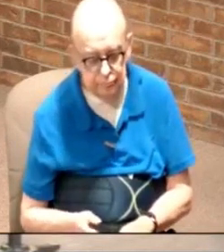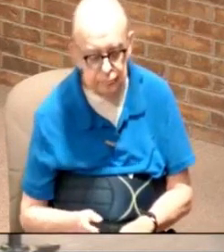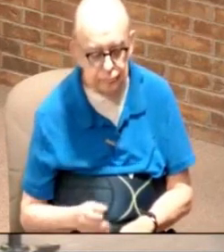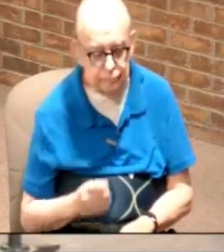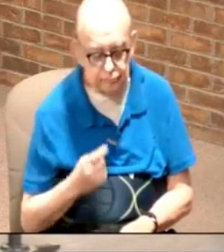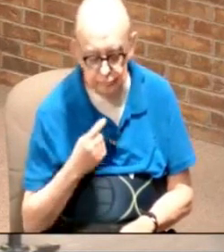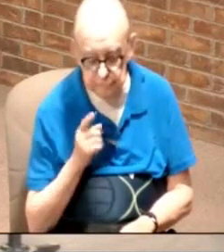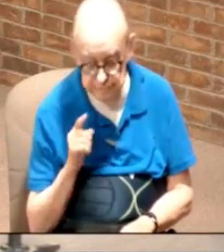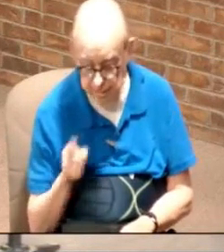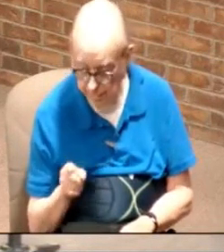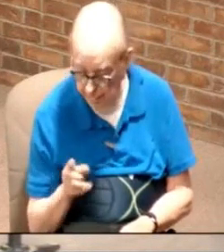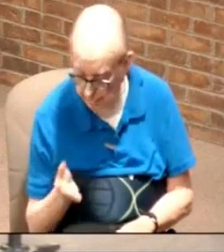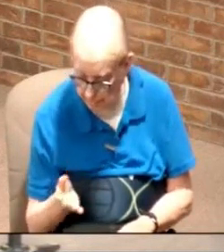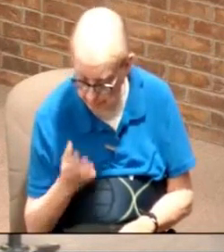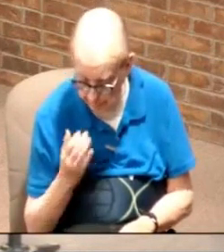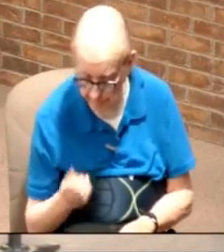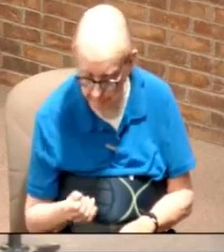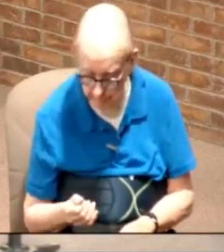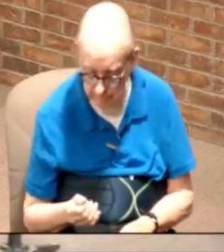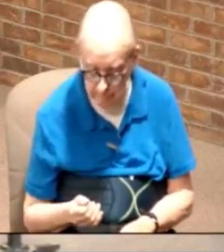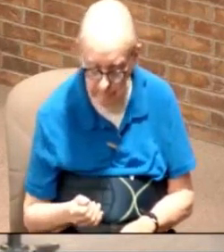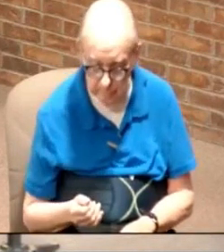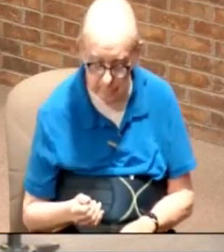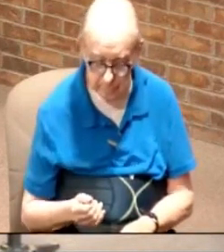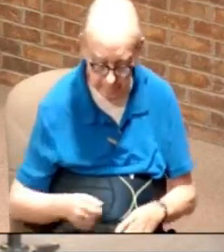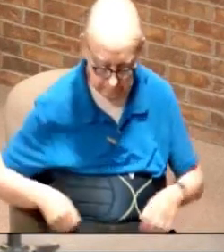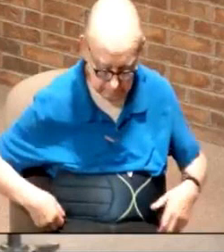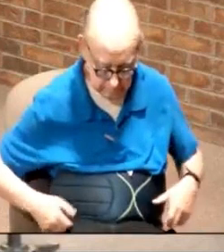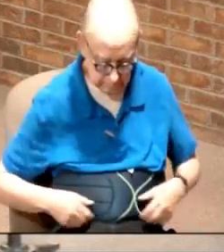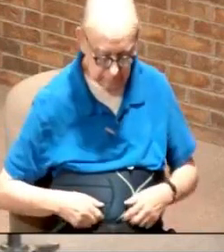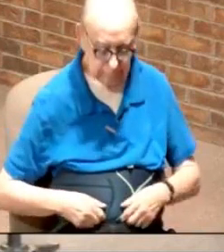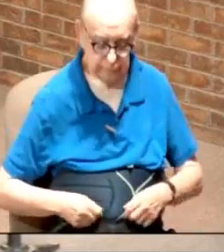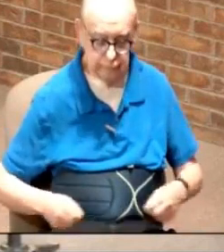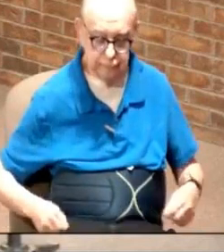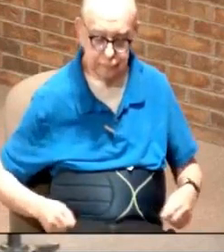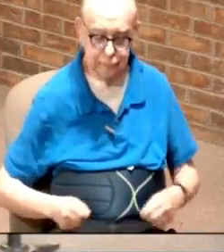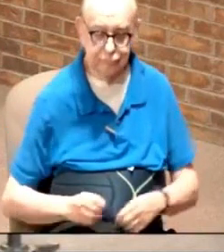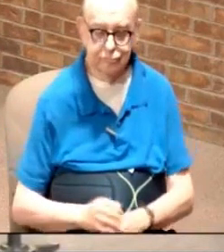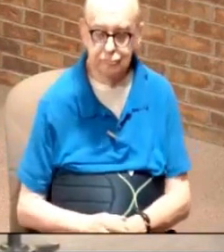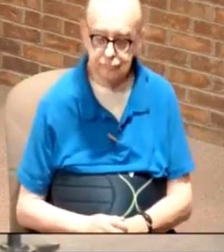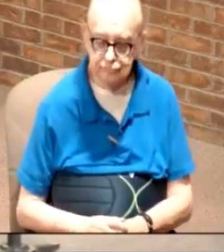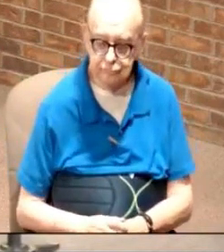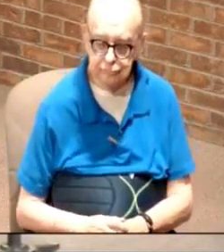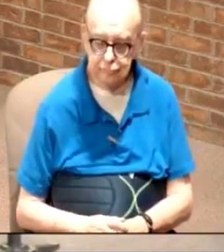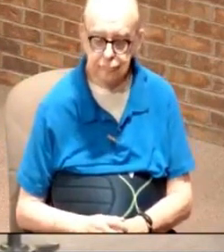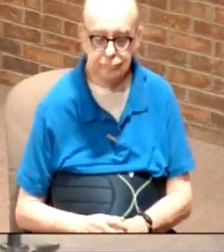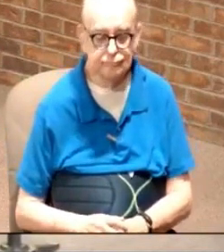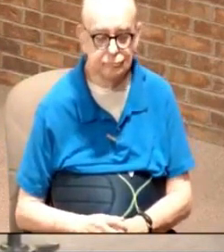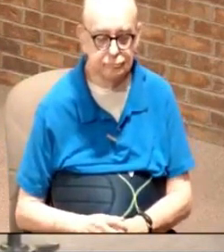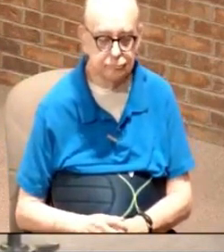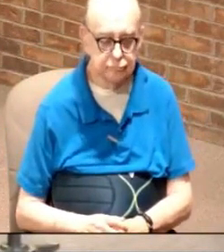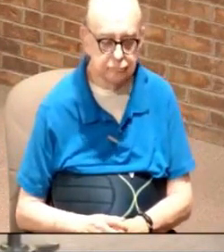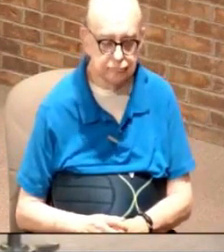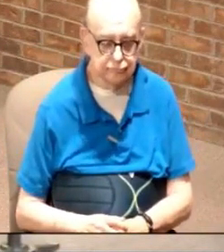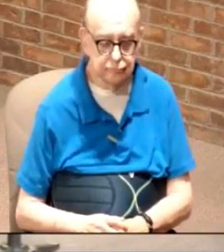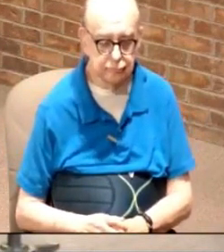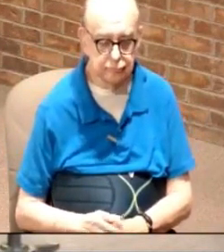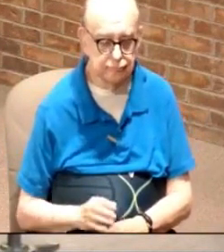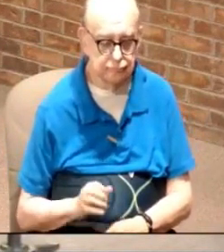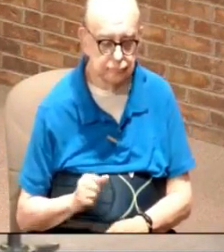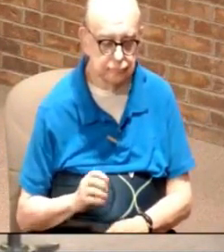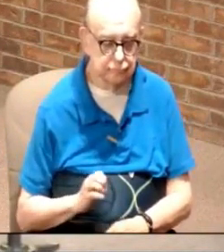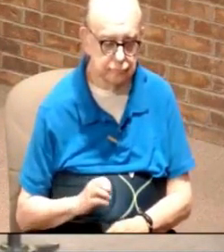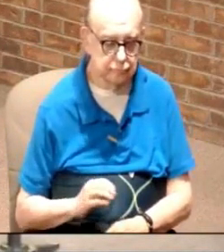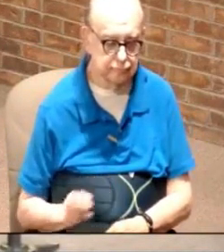and you could tell it because their belt they had Dunlap disease where their stomach is